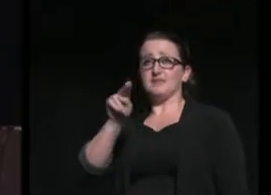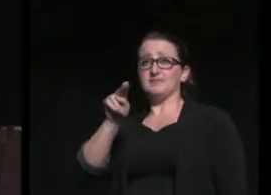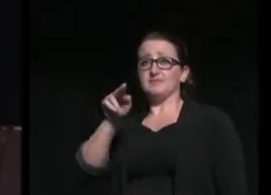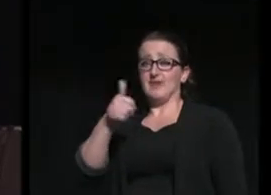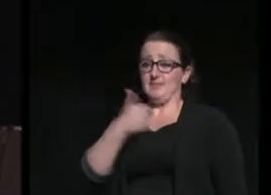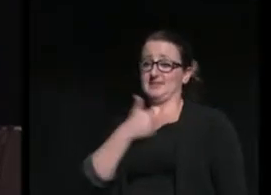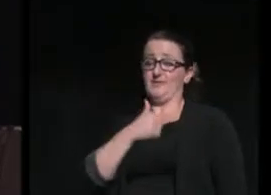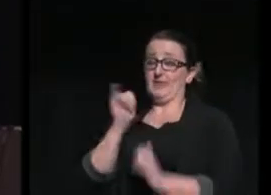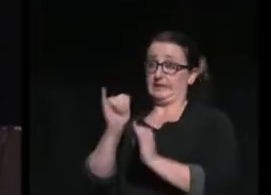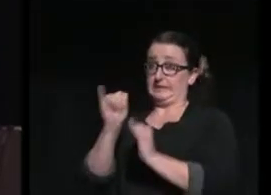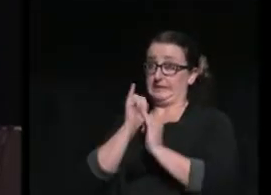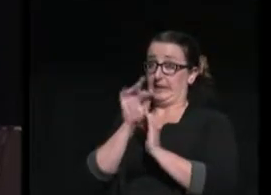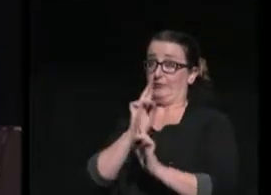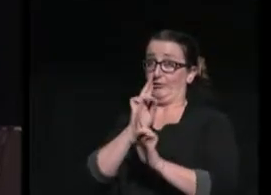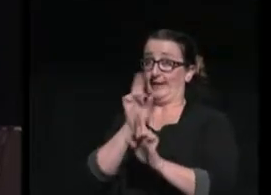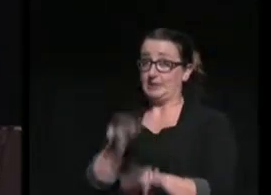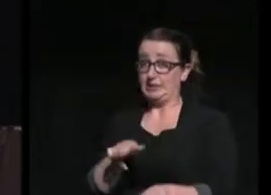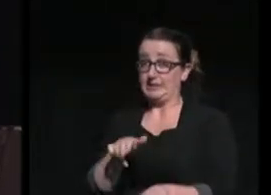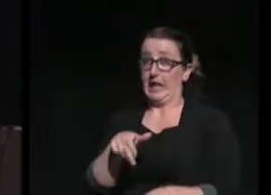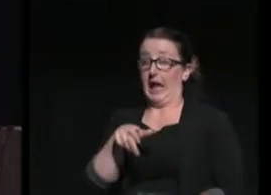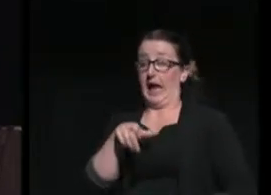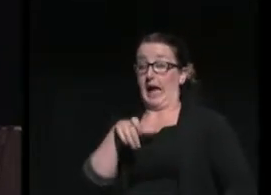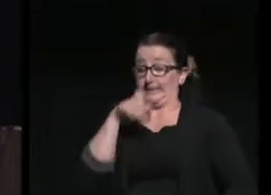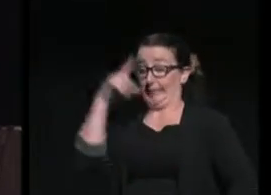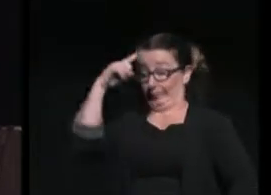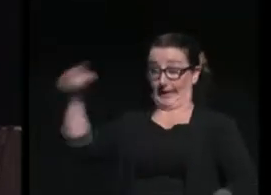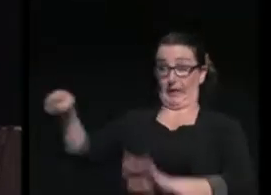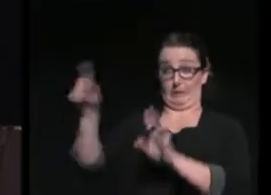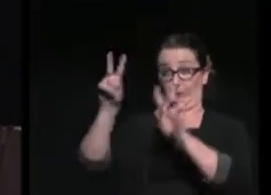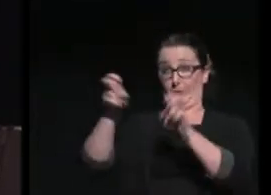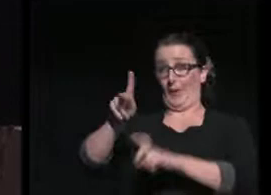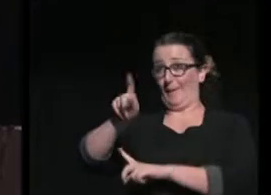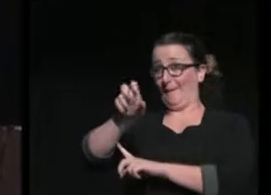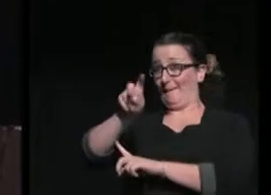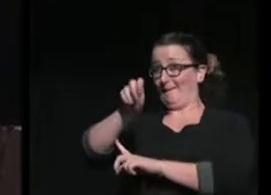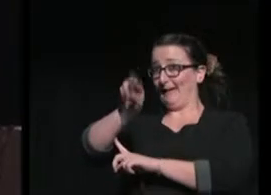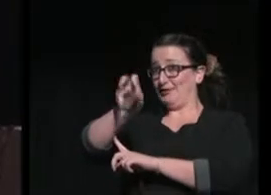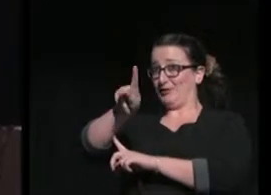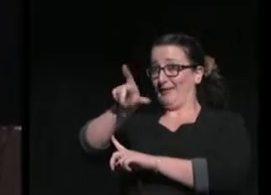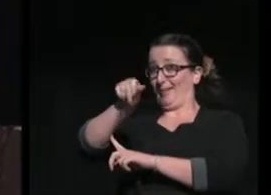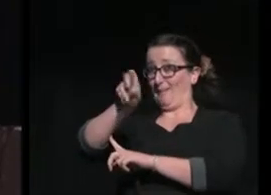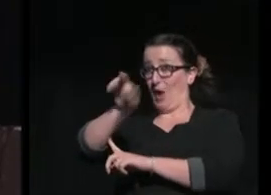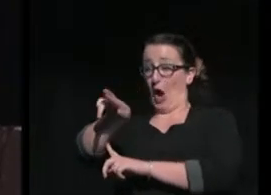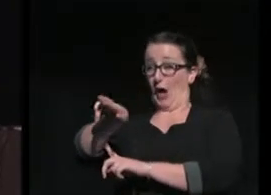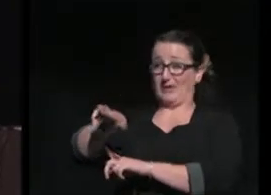she did. I didn't have you pegged for Kendrick Lamar, I have to admit. I had you more as a G-Eazy guy.